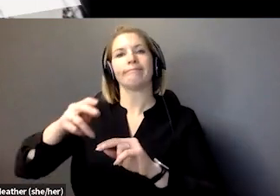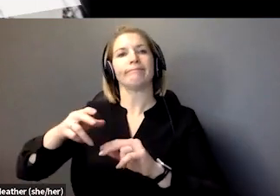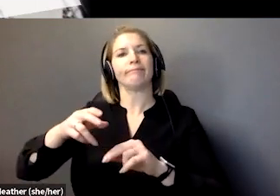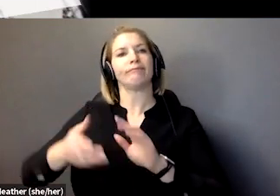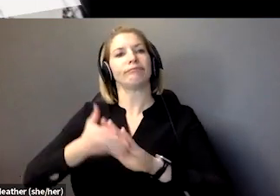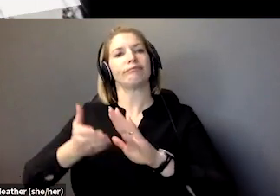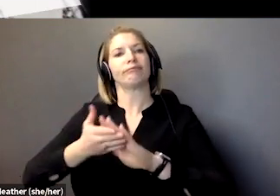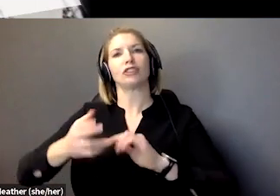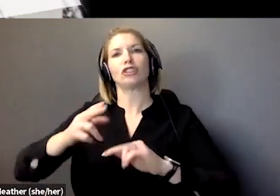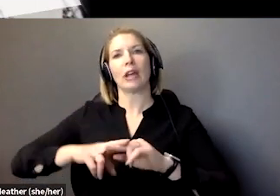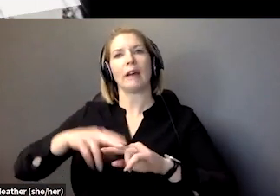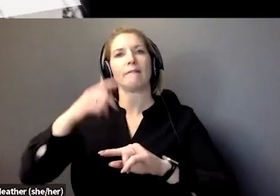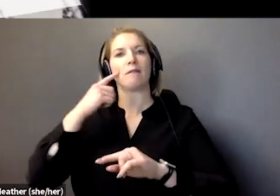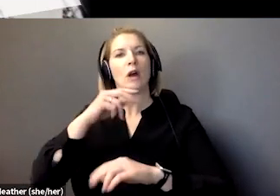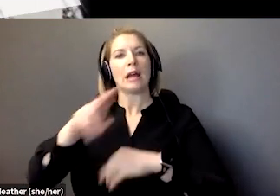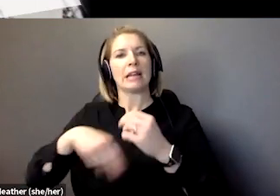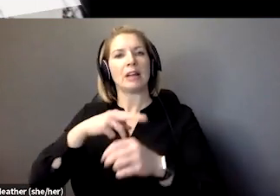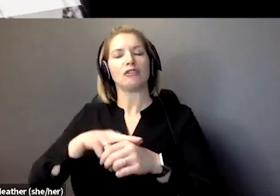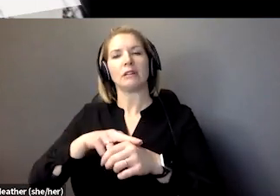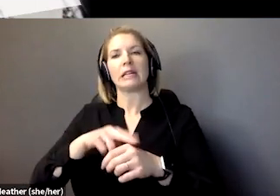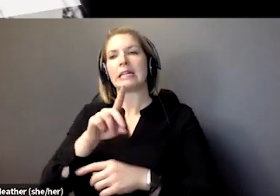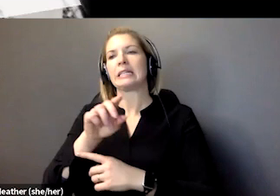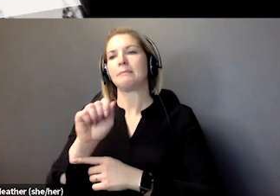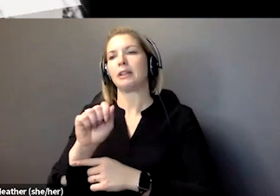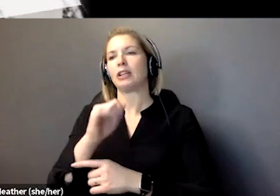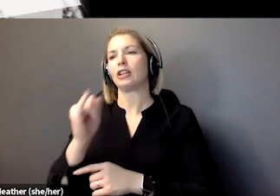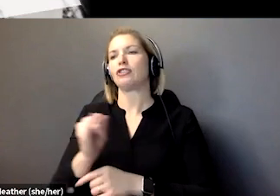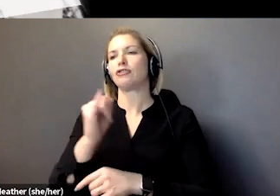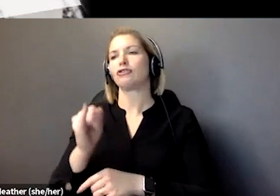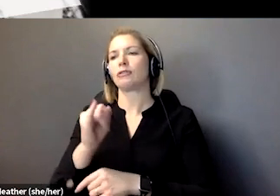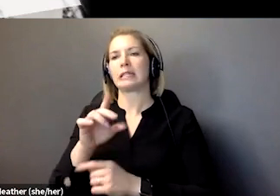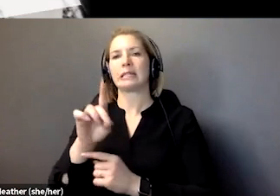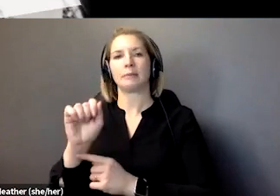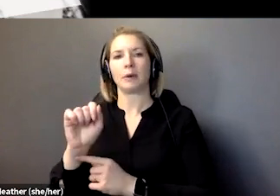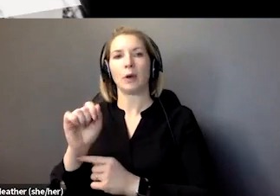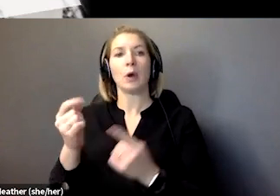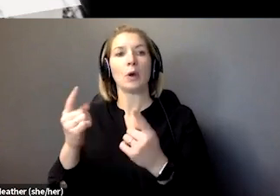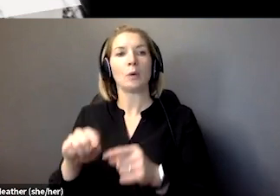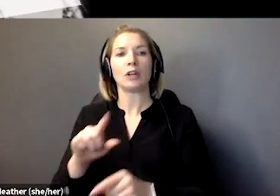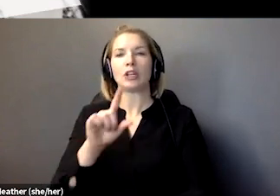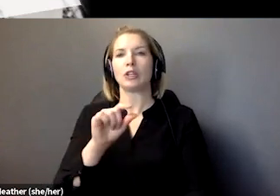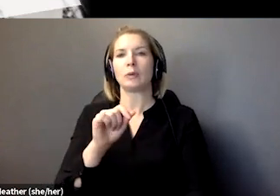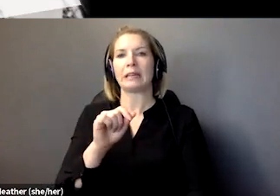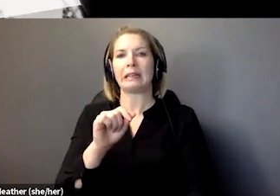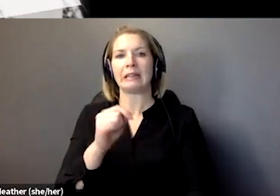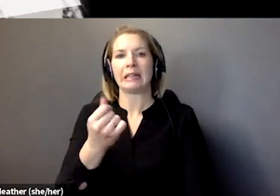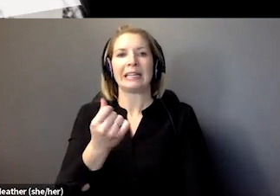Agency from 2013 and 2016. He is currently